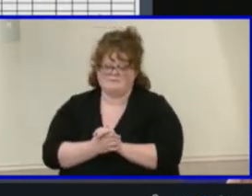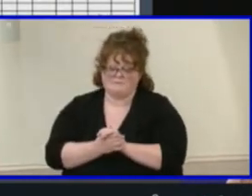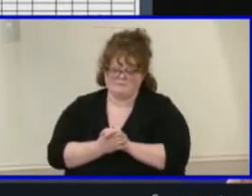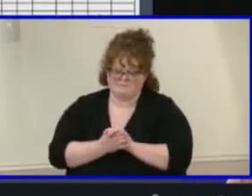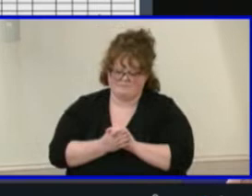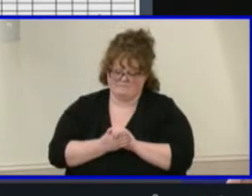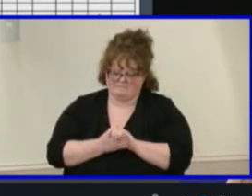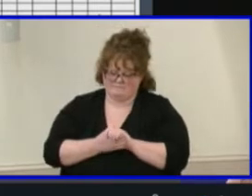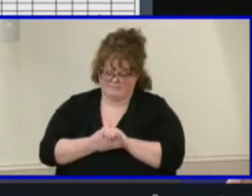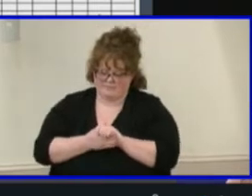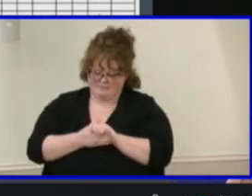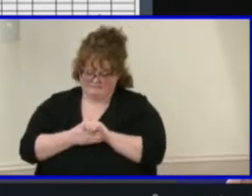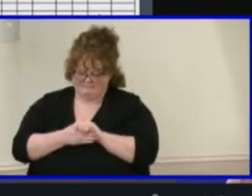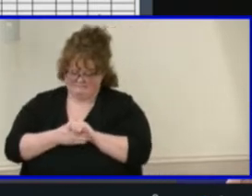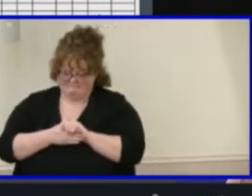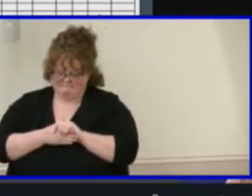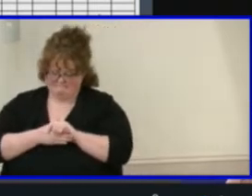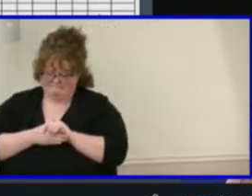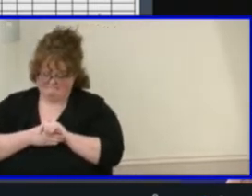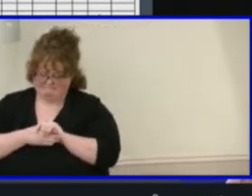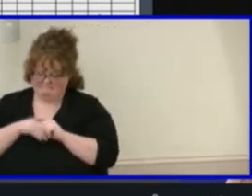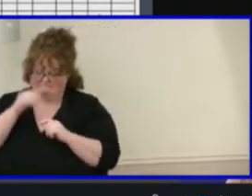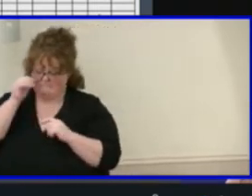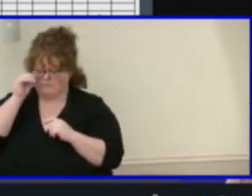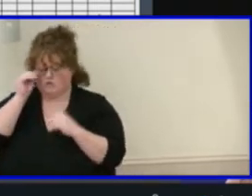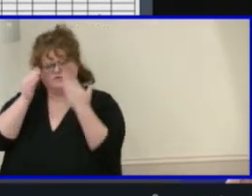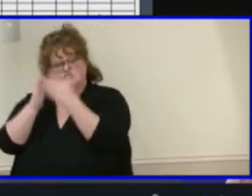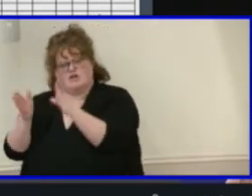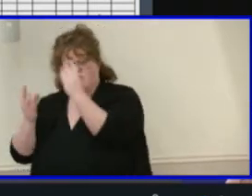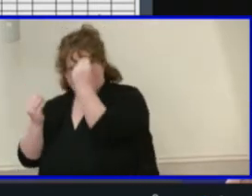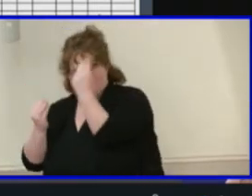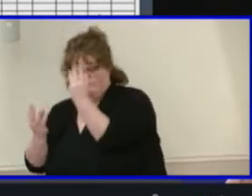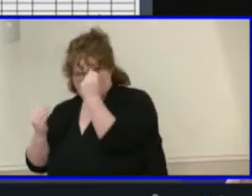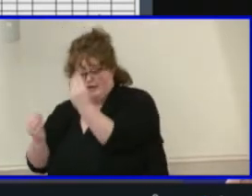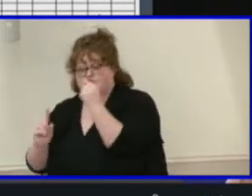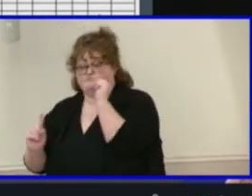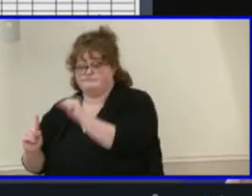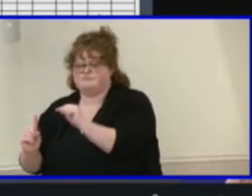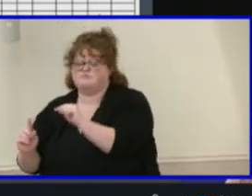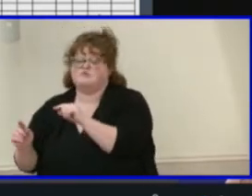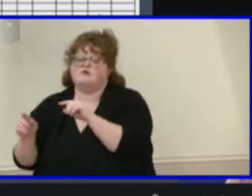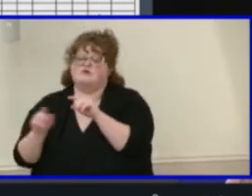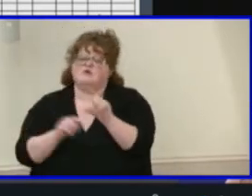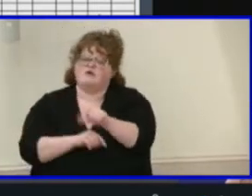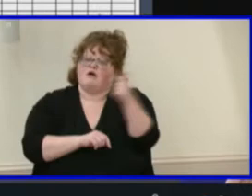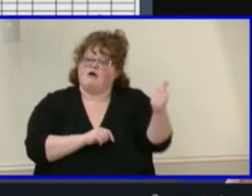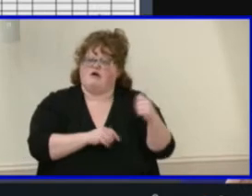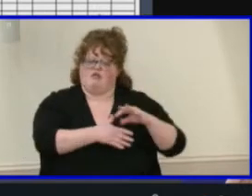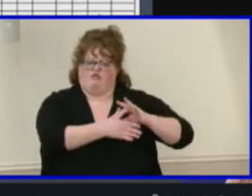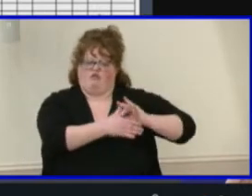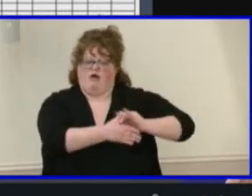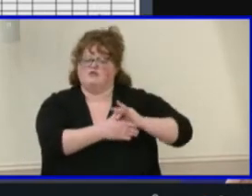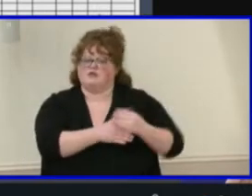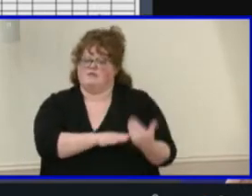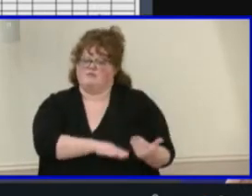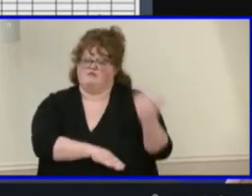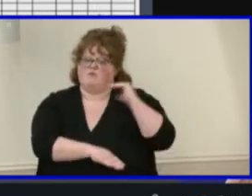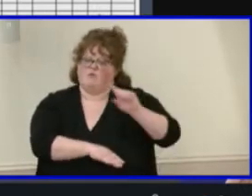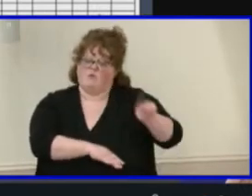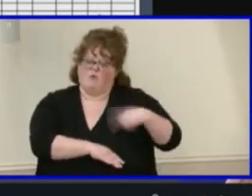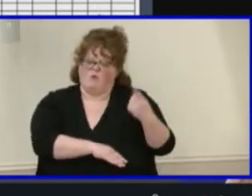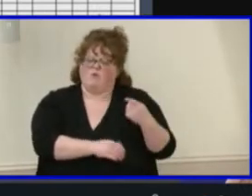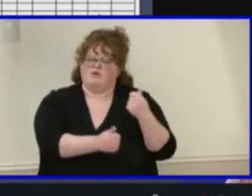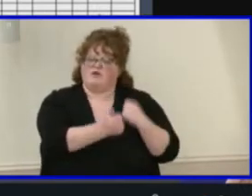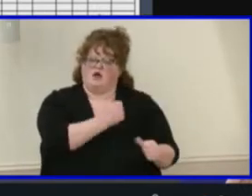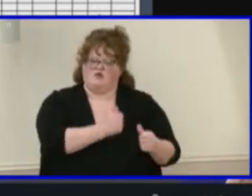Outside of the general information section, content that was once included only under the career and technical education section in the